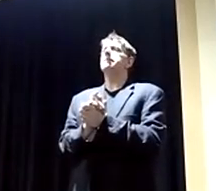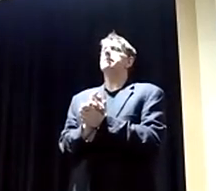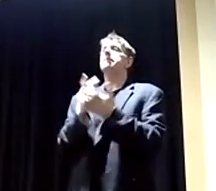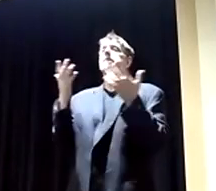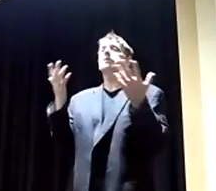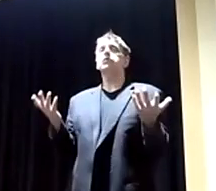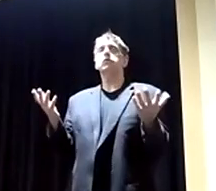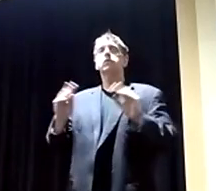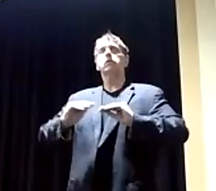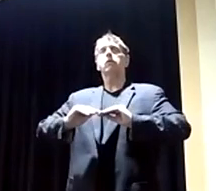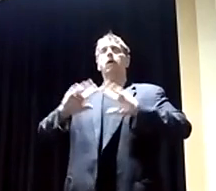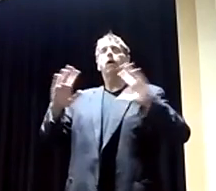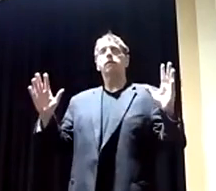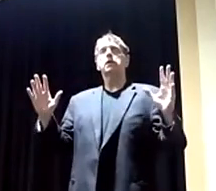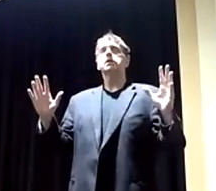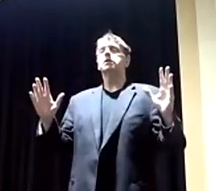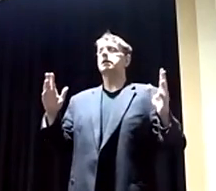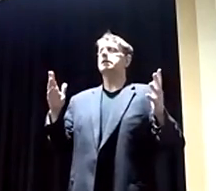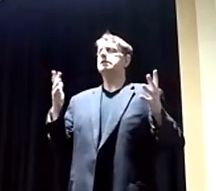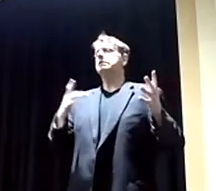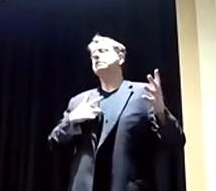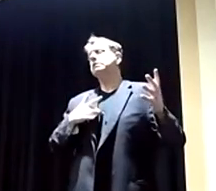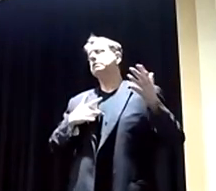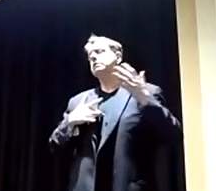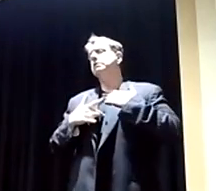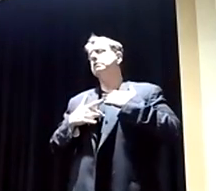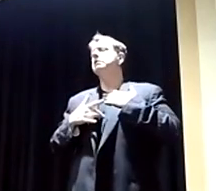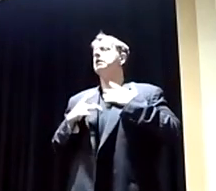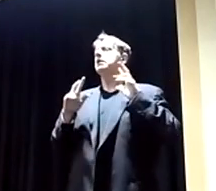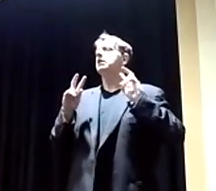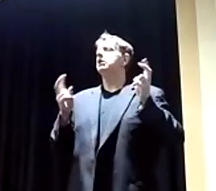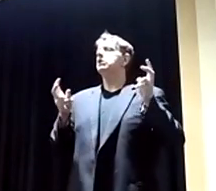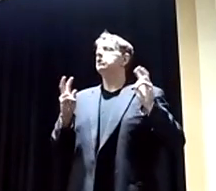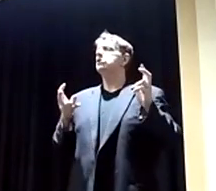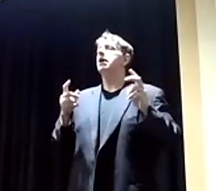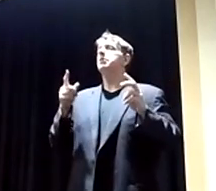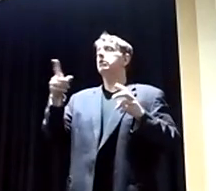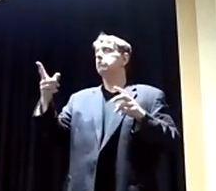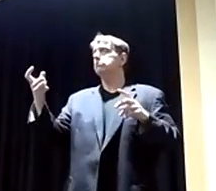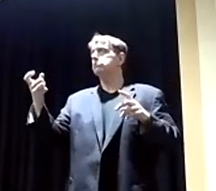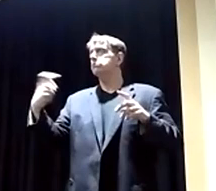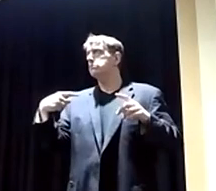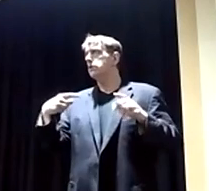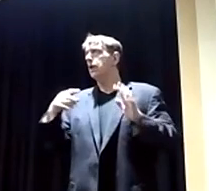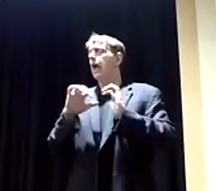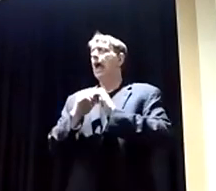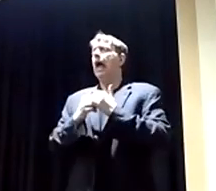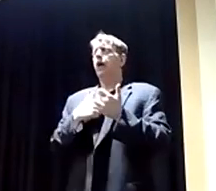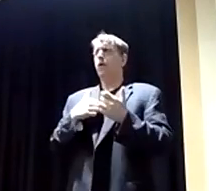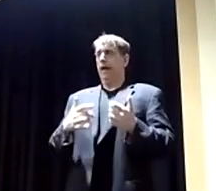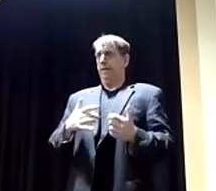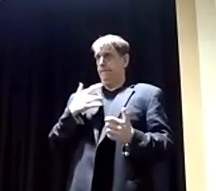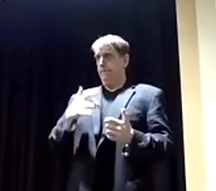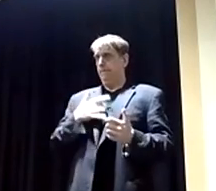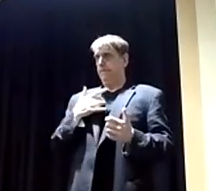So obviously, this is very close to my heart. And you asked, how do I feel